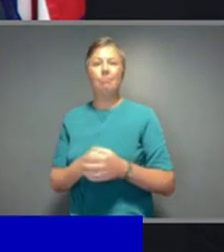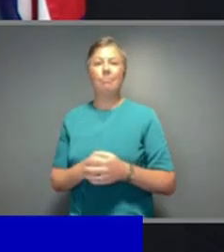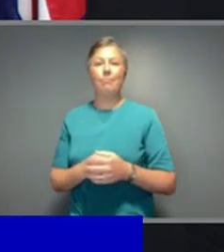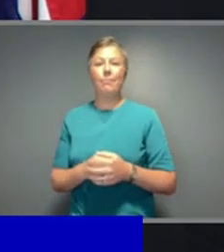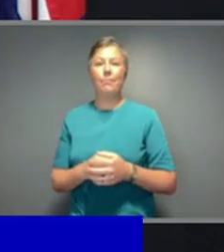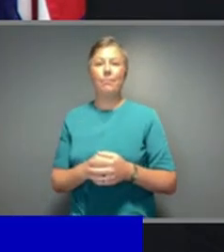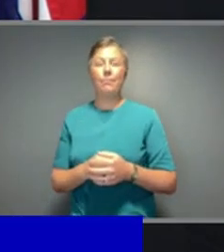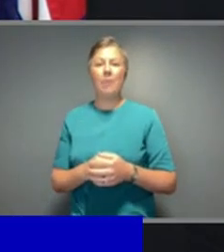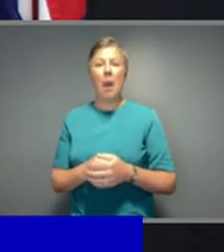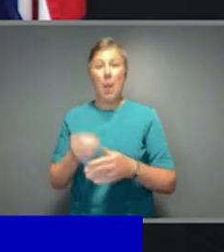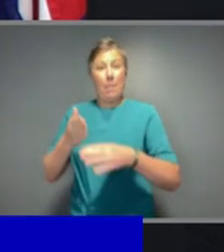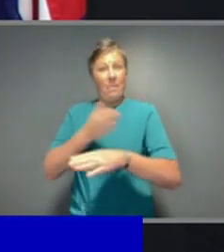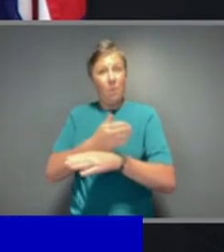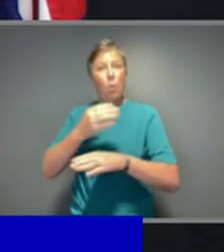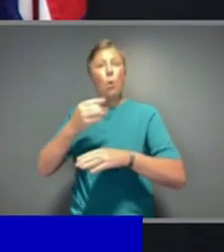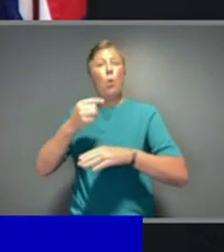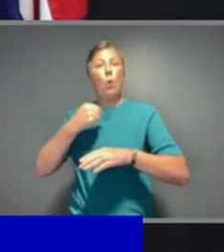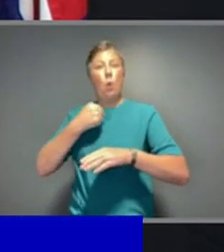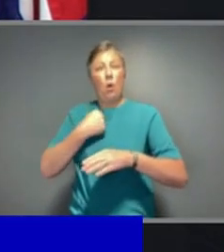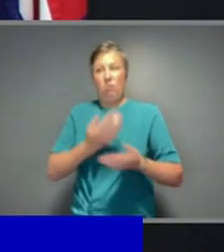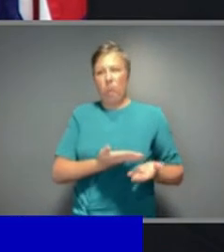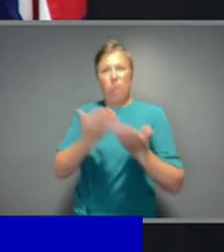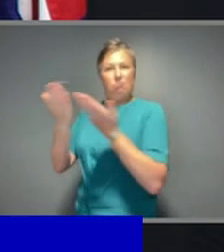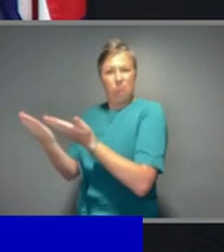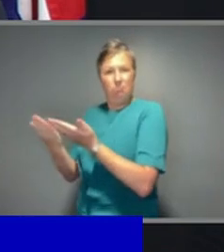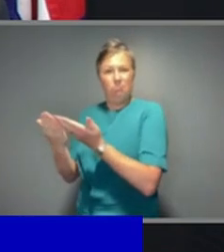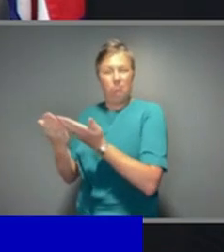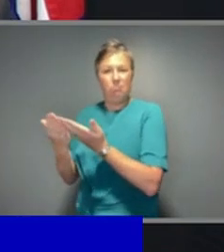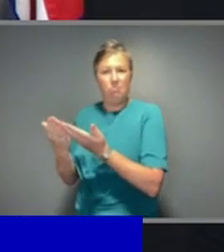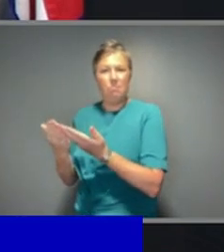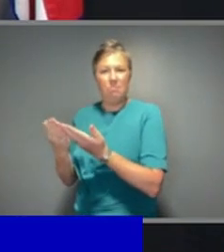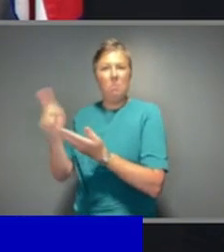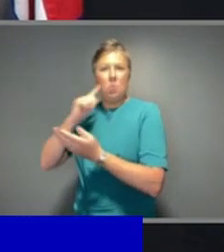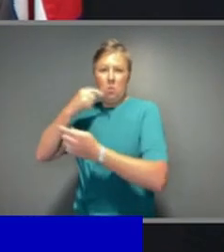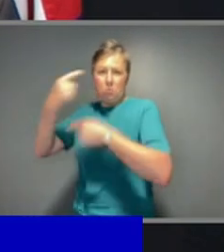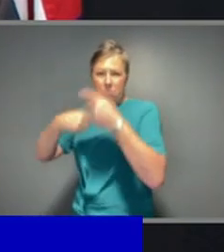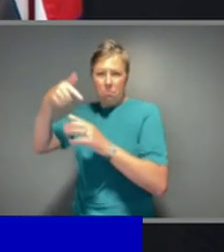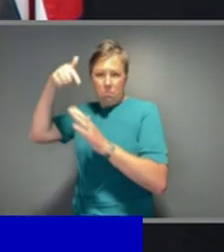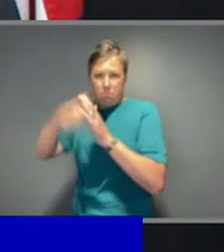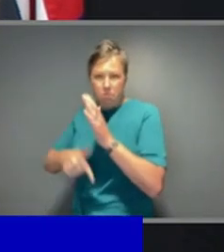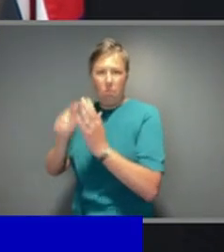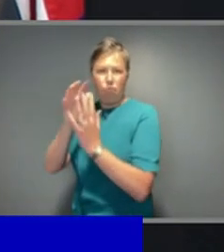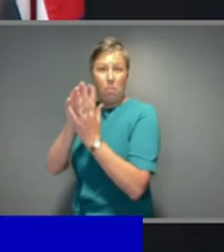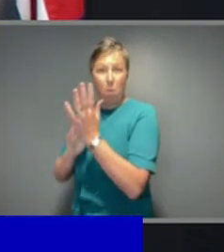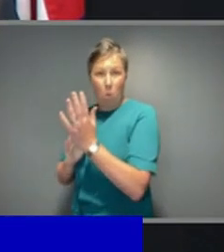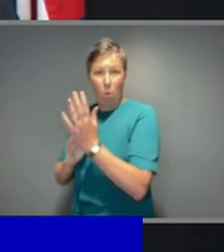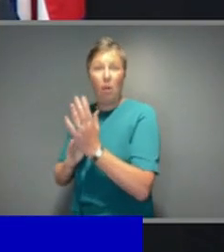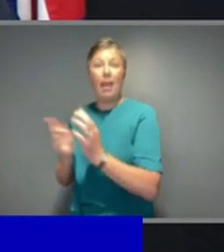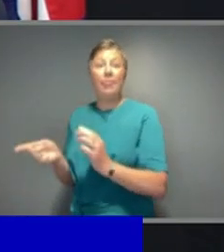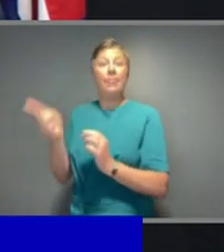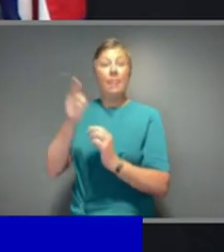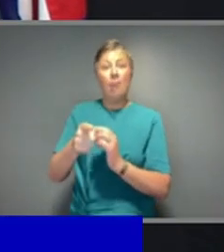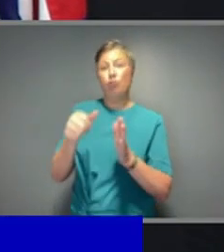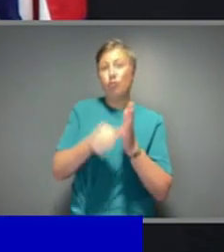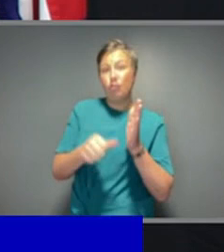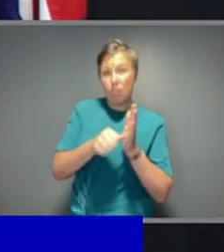remarks before I throw to Professor McVernon? She will be followed by the Treasurer, will be outlining the advice that we have